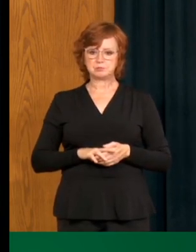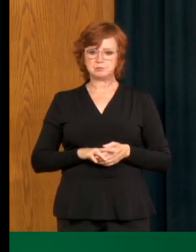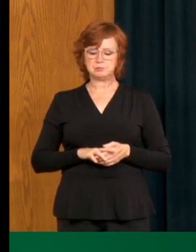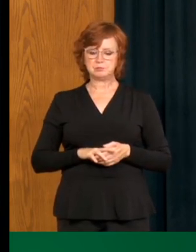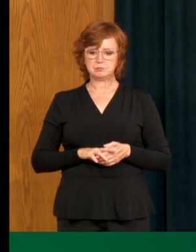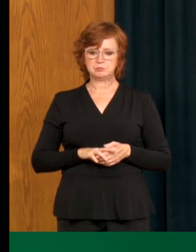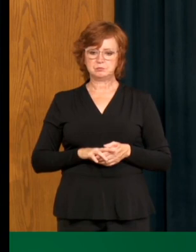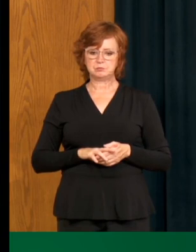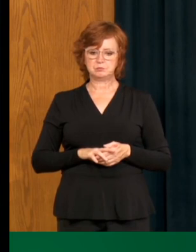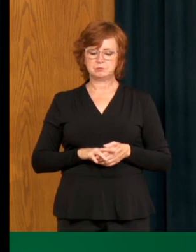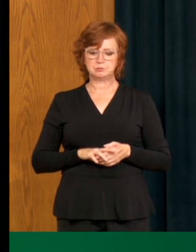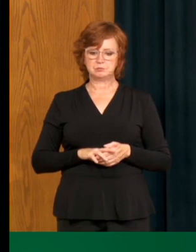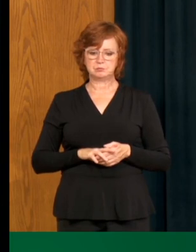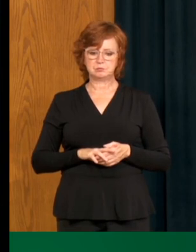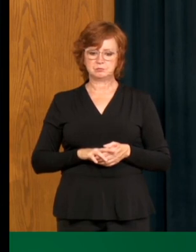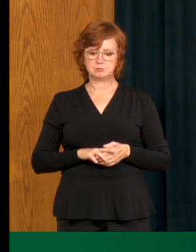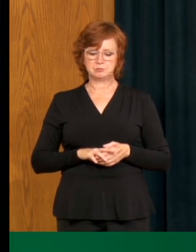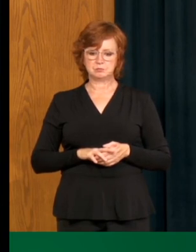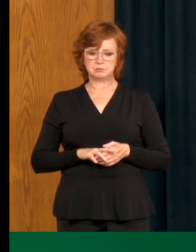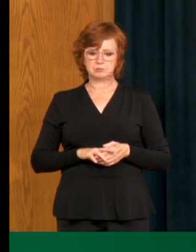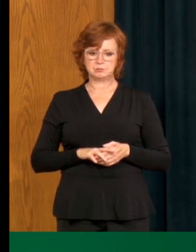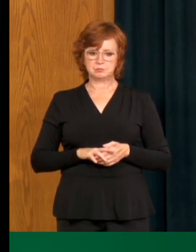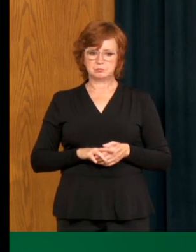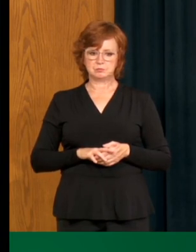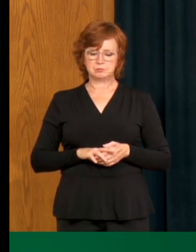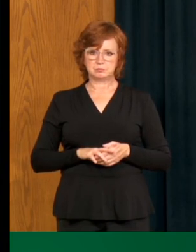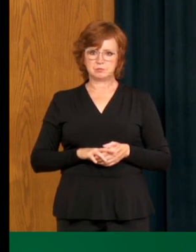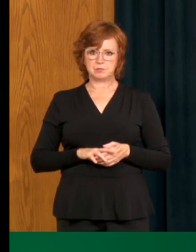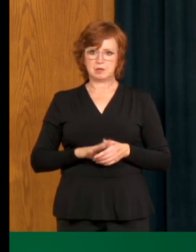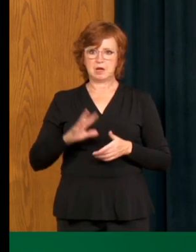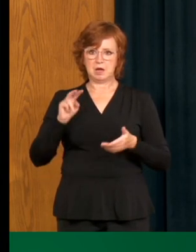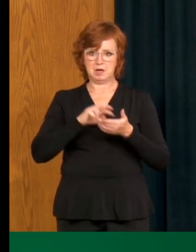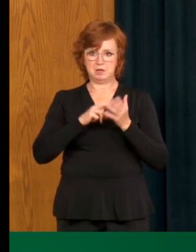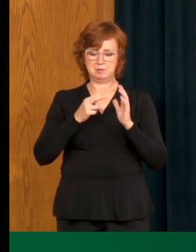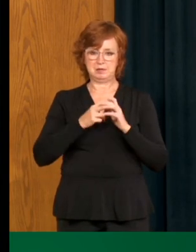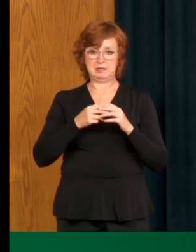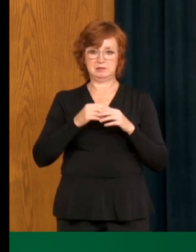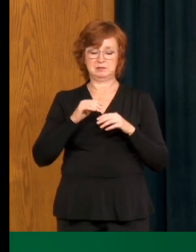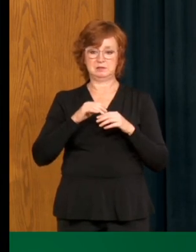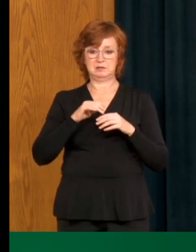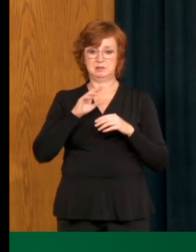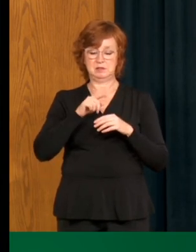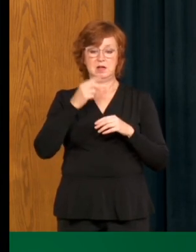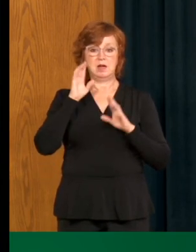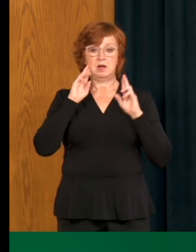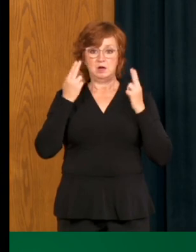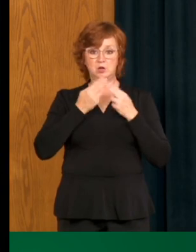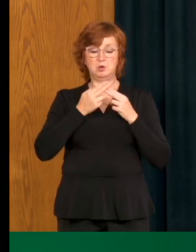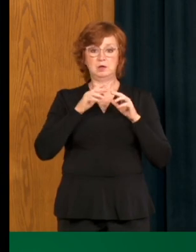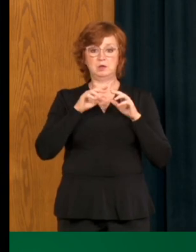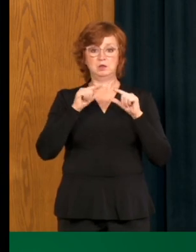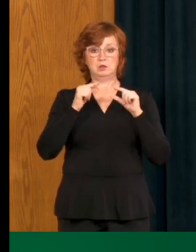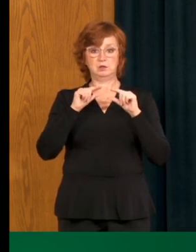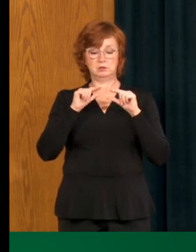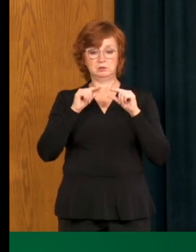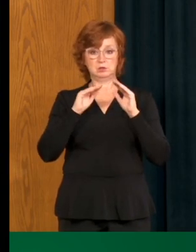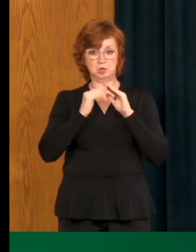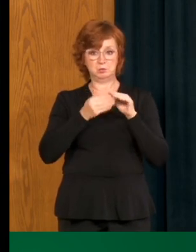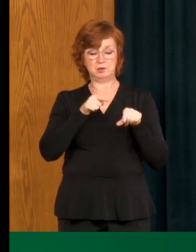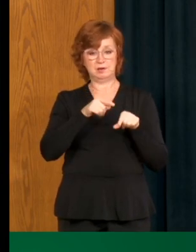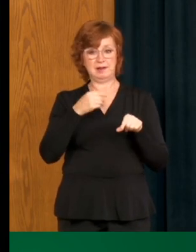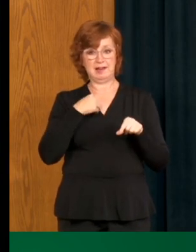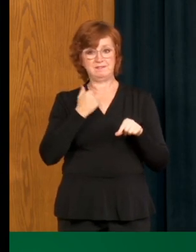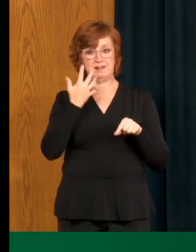above a 5% infection rate in those communities. This is as